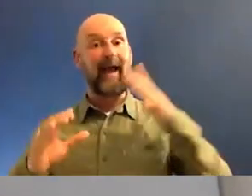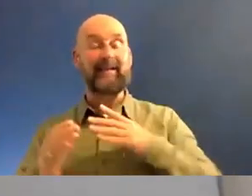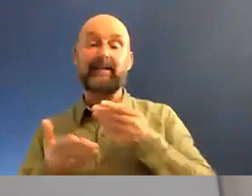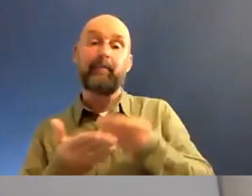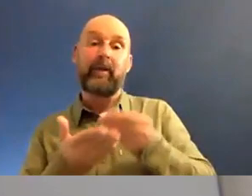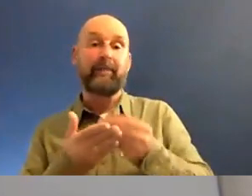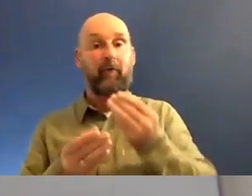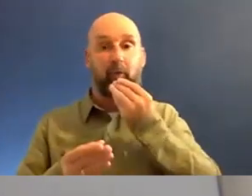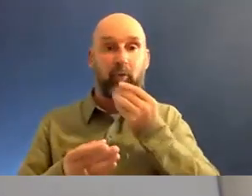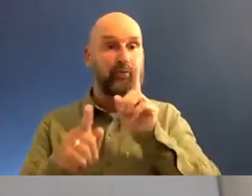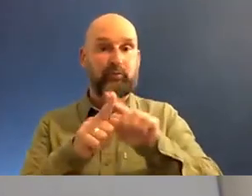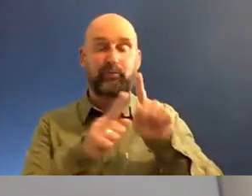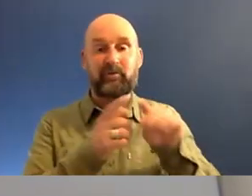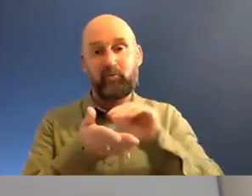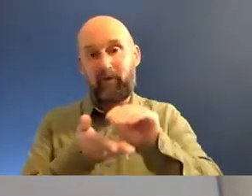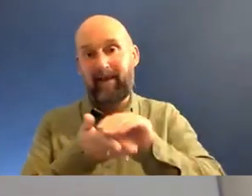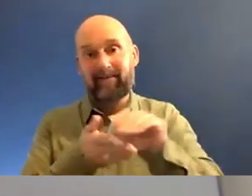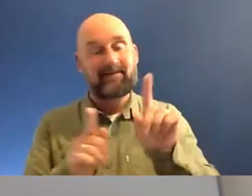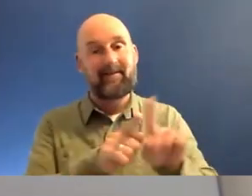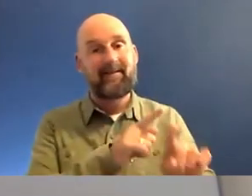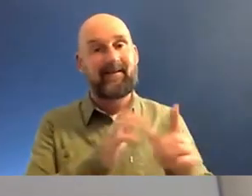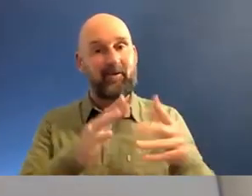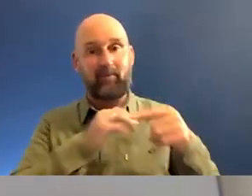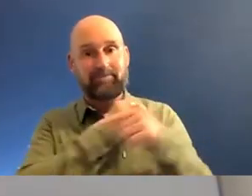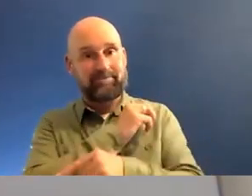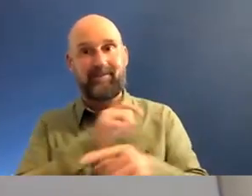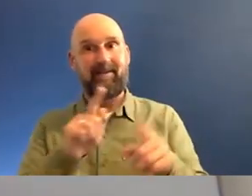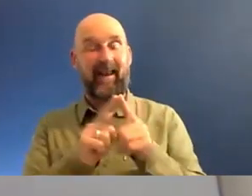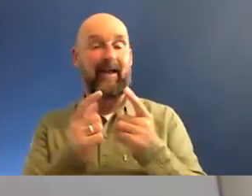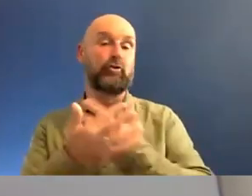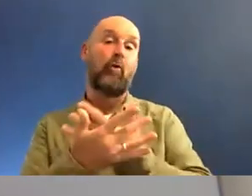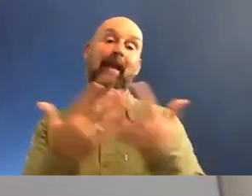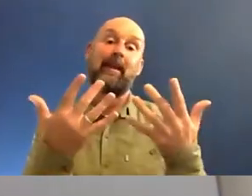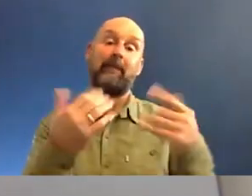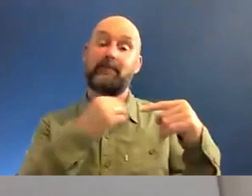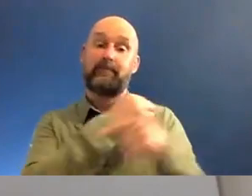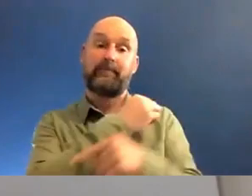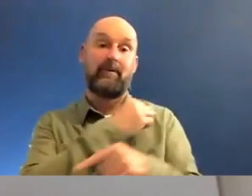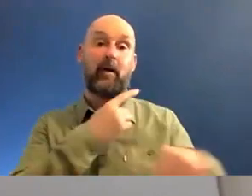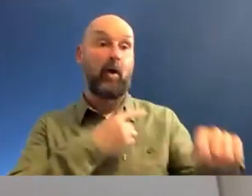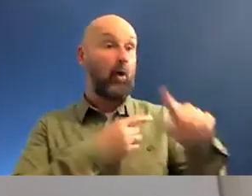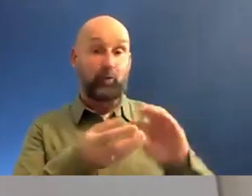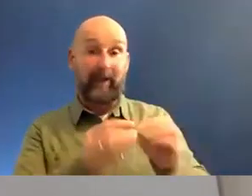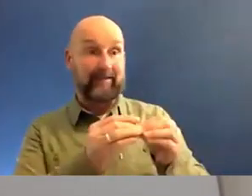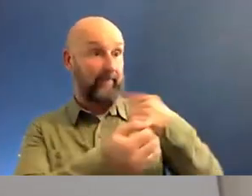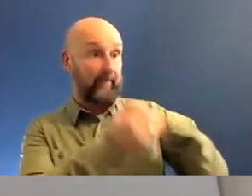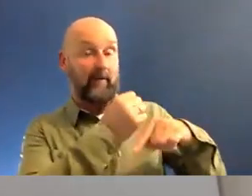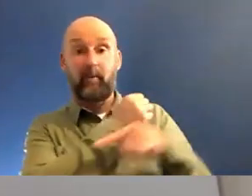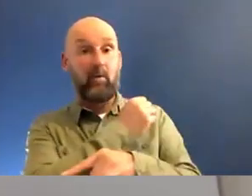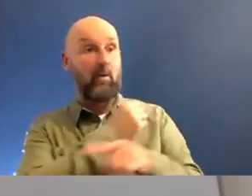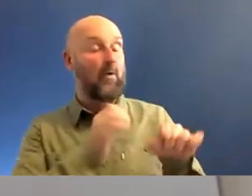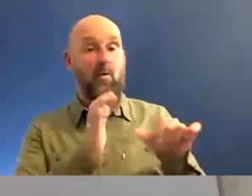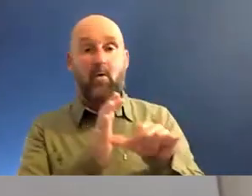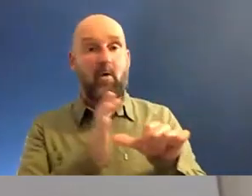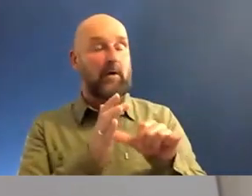And I need to be able to not, you know, be in a position like so many of us who are creatives currently having